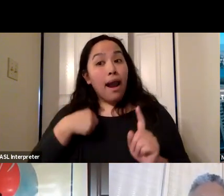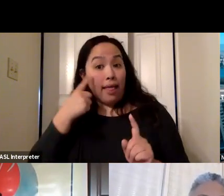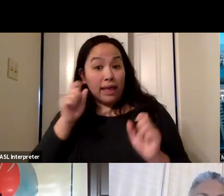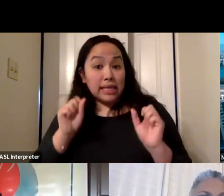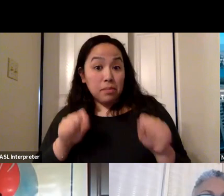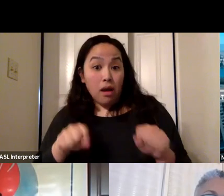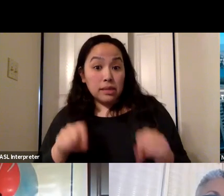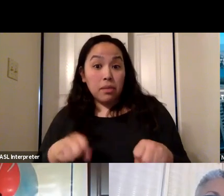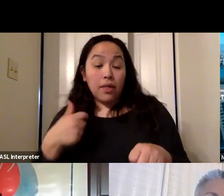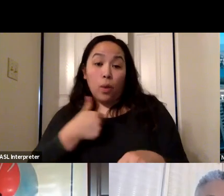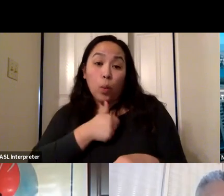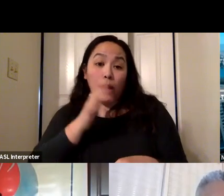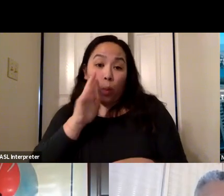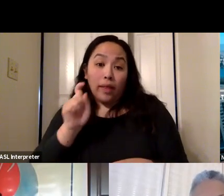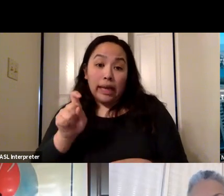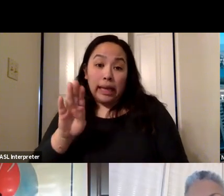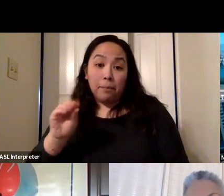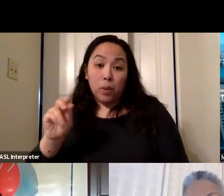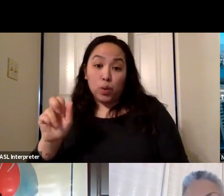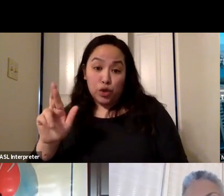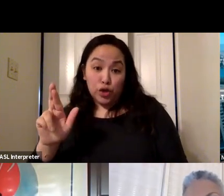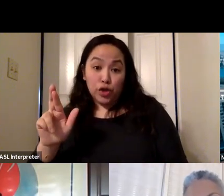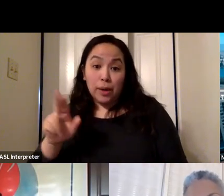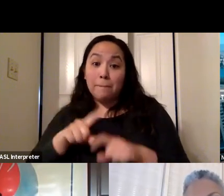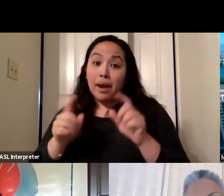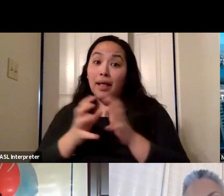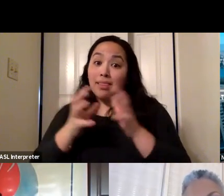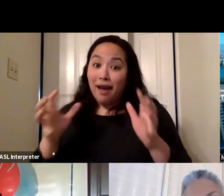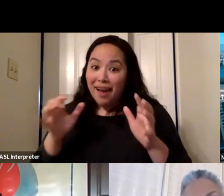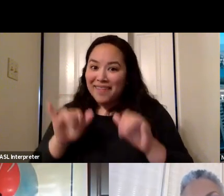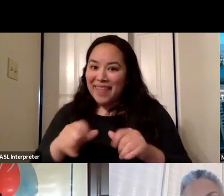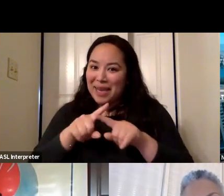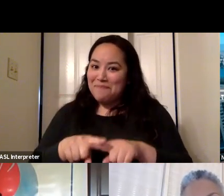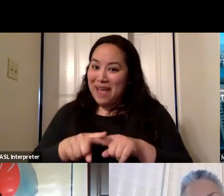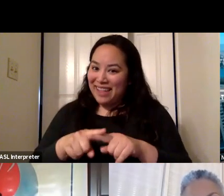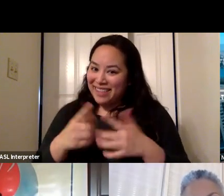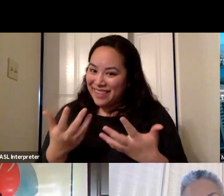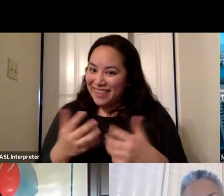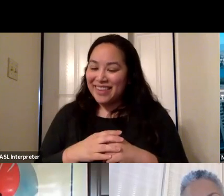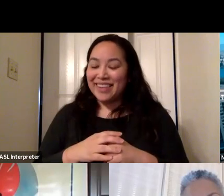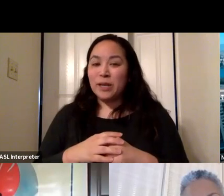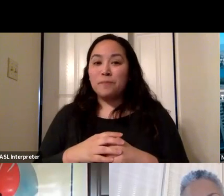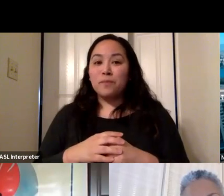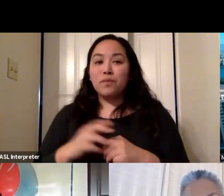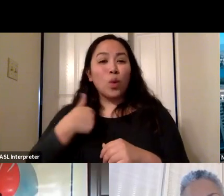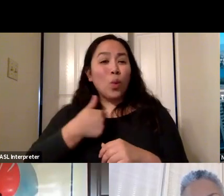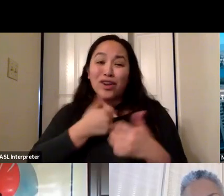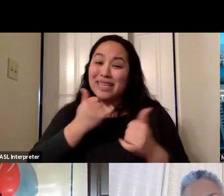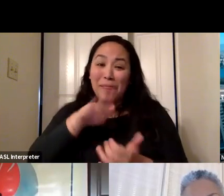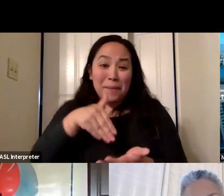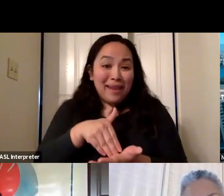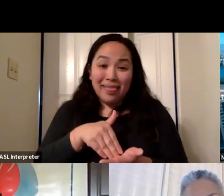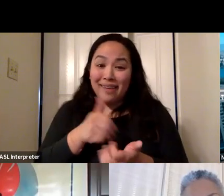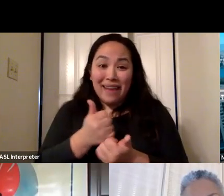will need boosters. But I think a lot of that is going to depend on all the factors that we're really we're really kind of still in the thick of it. I know we're feeling